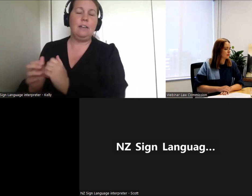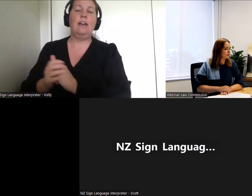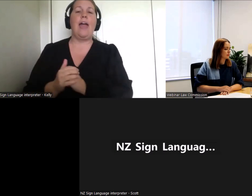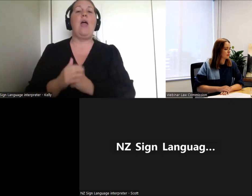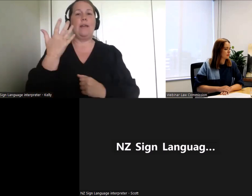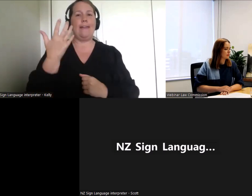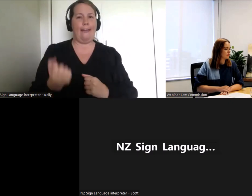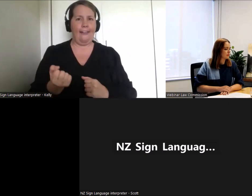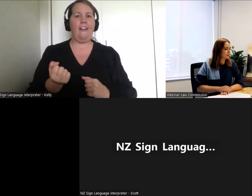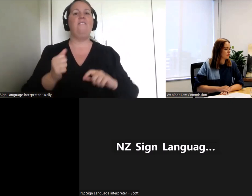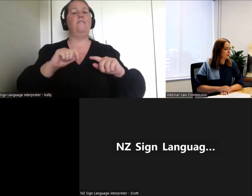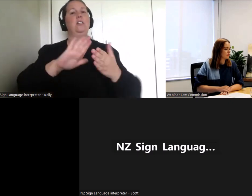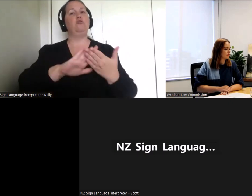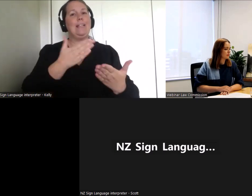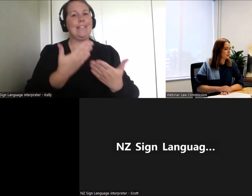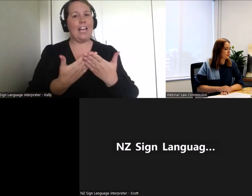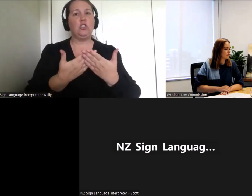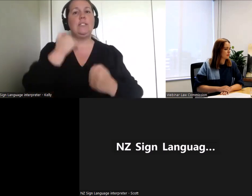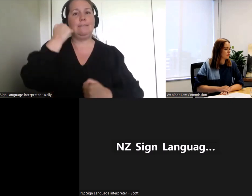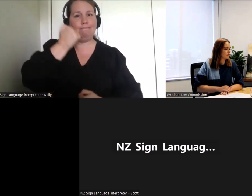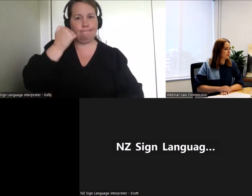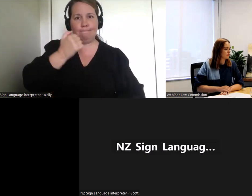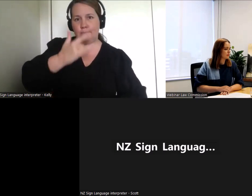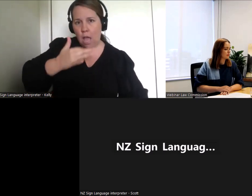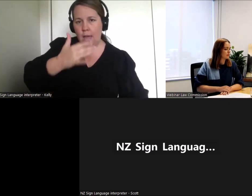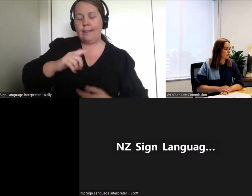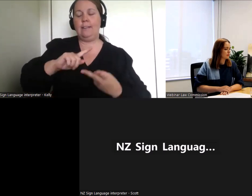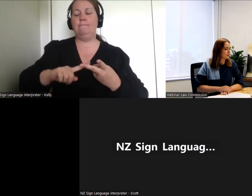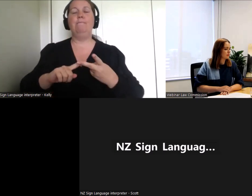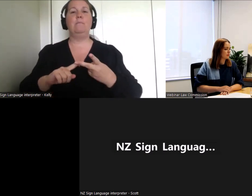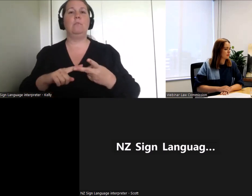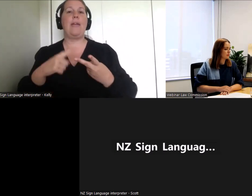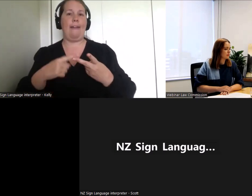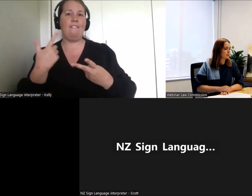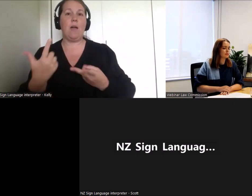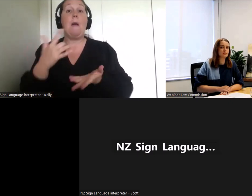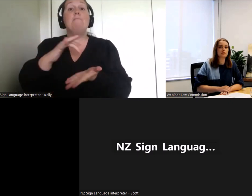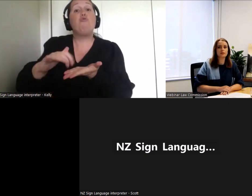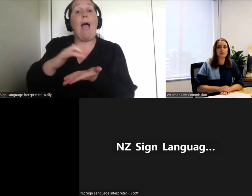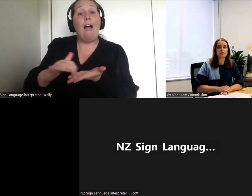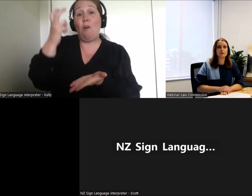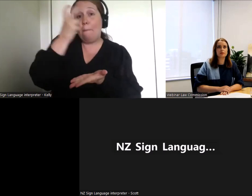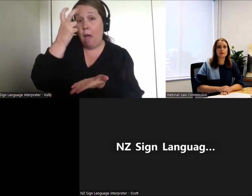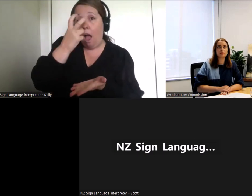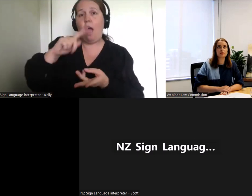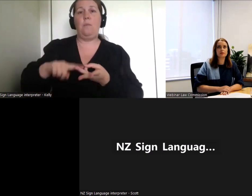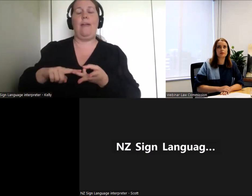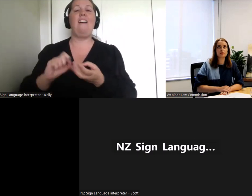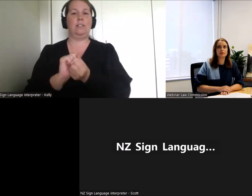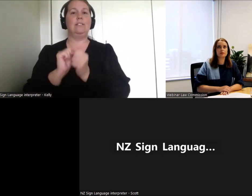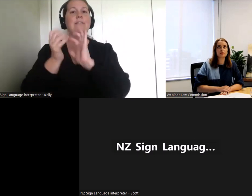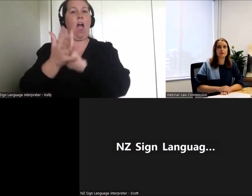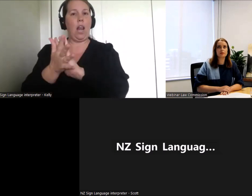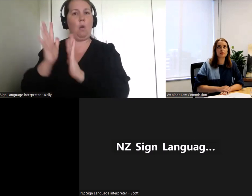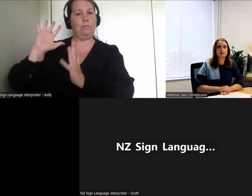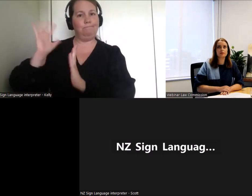Te Ao Māori, Braille format, audio format, New Zealand sign language format